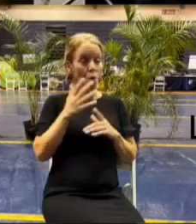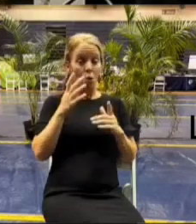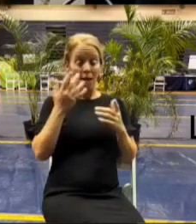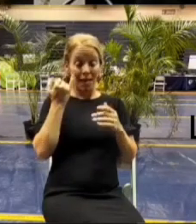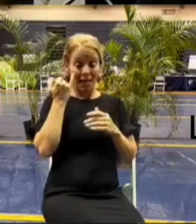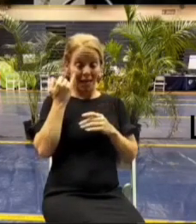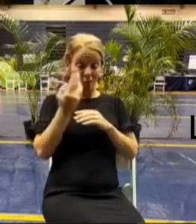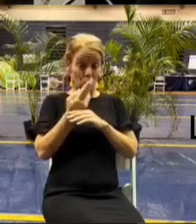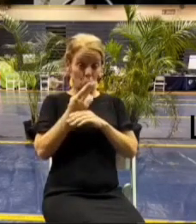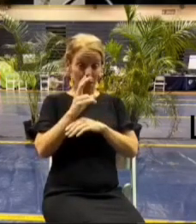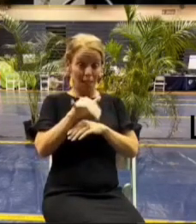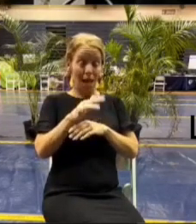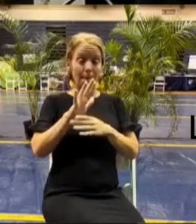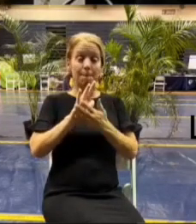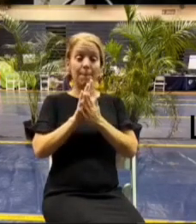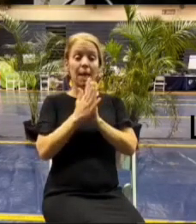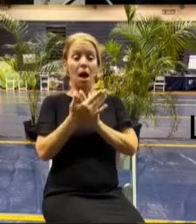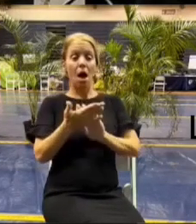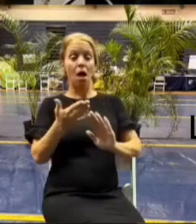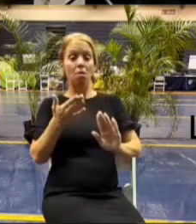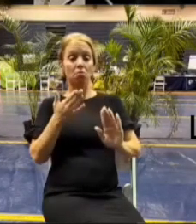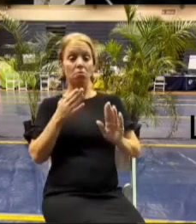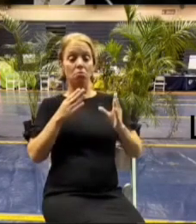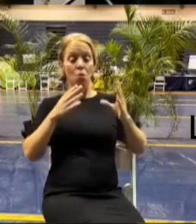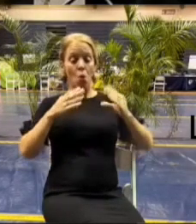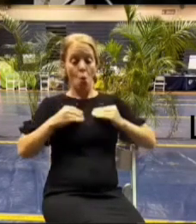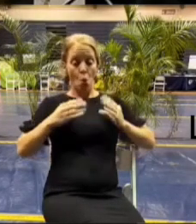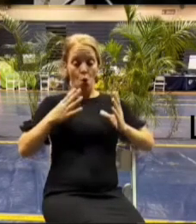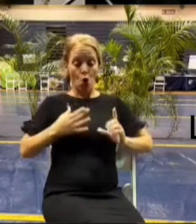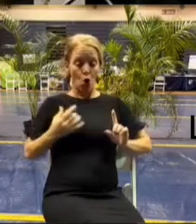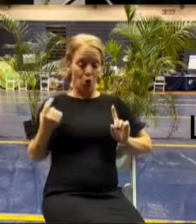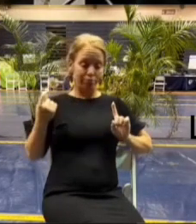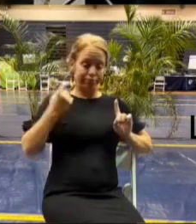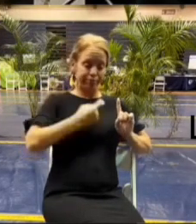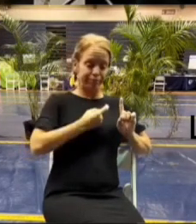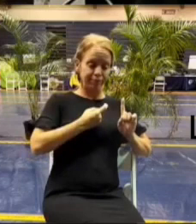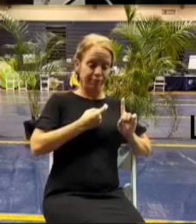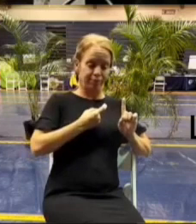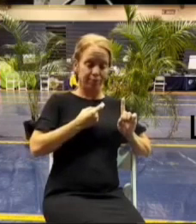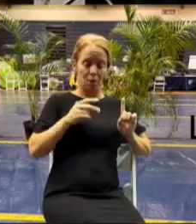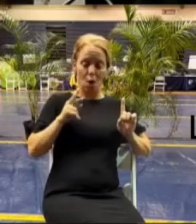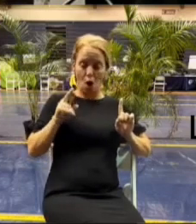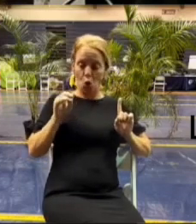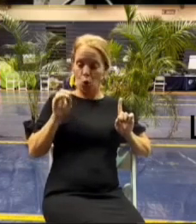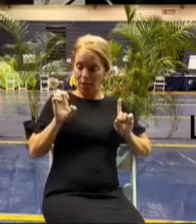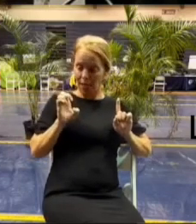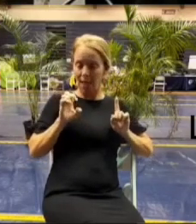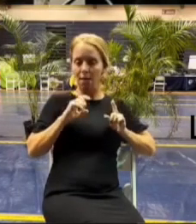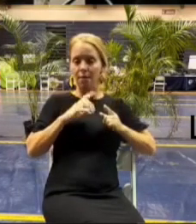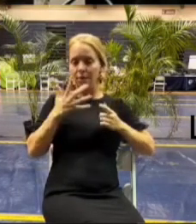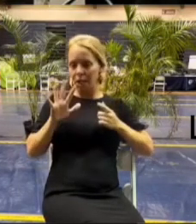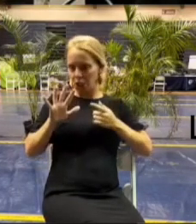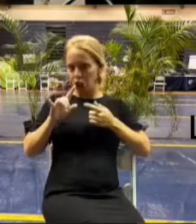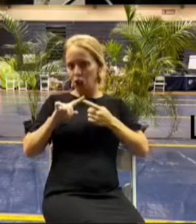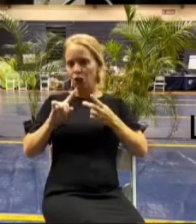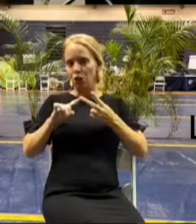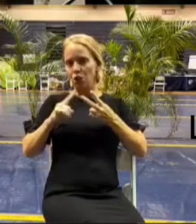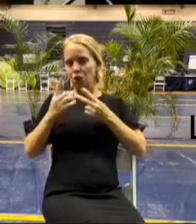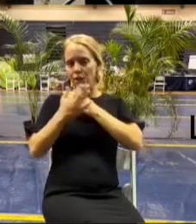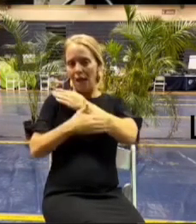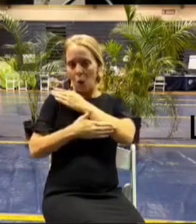of the homeowner once once we return the right of entry back to the county and back to the homeowner just like the gravel will be